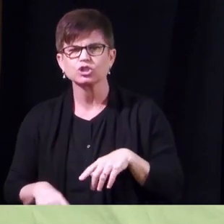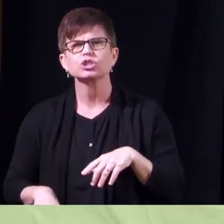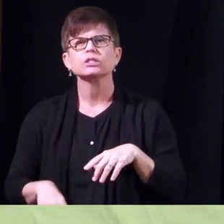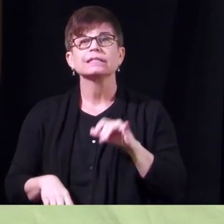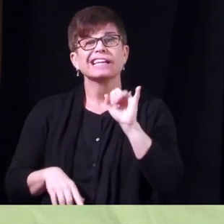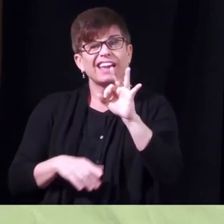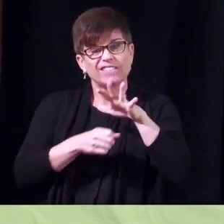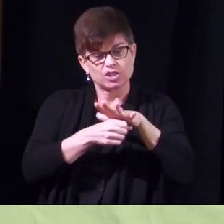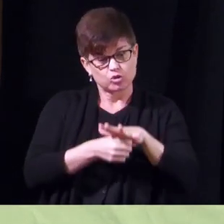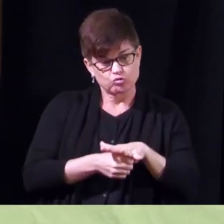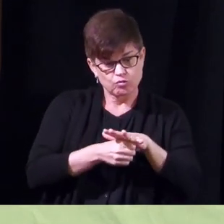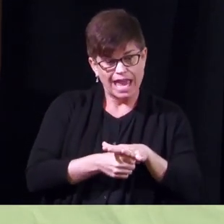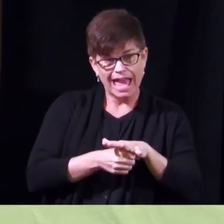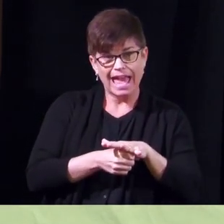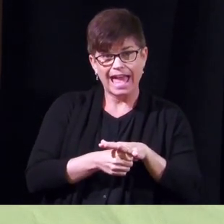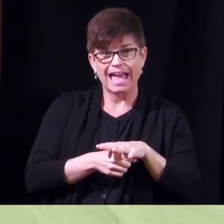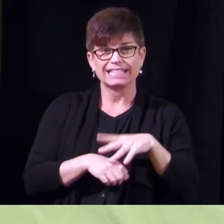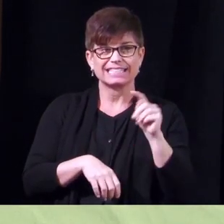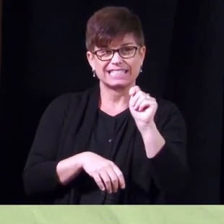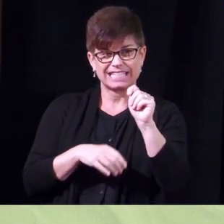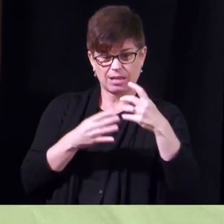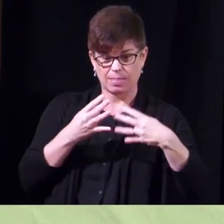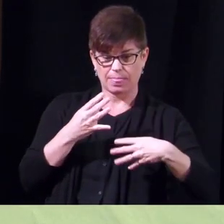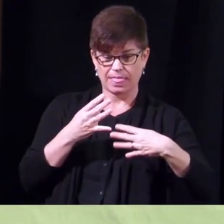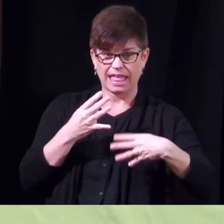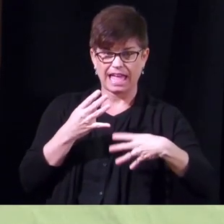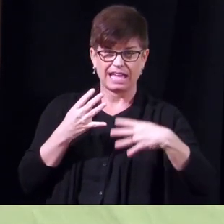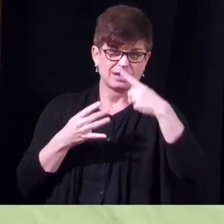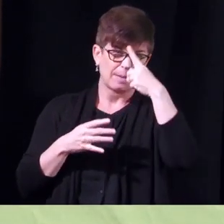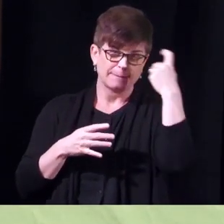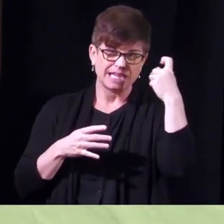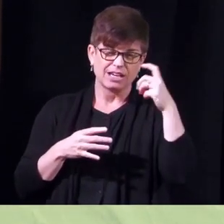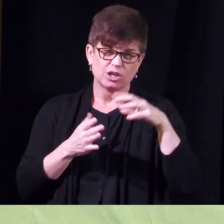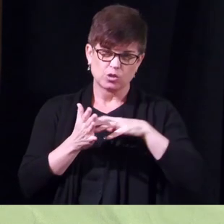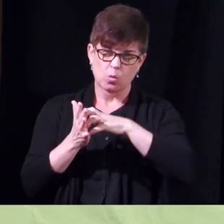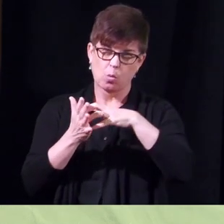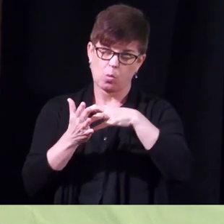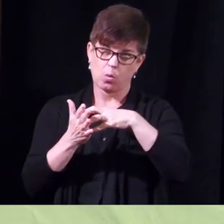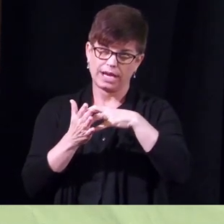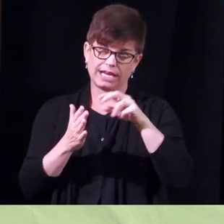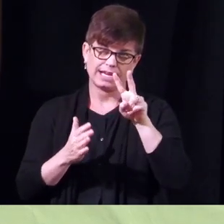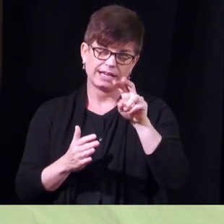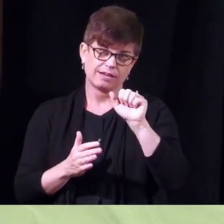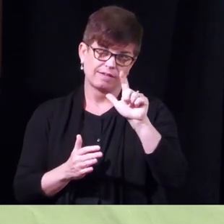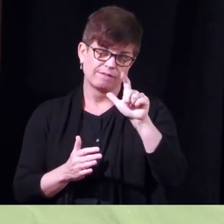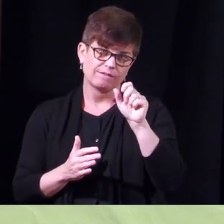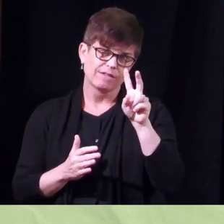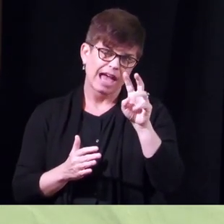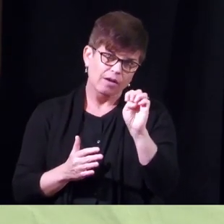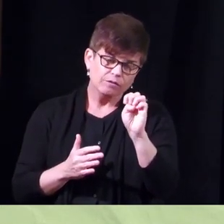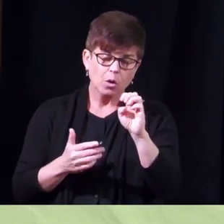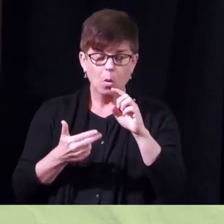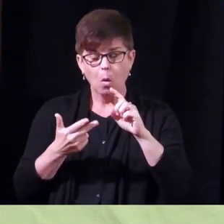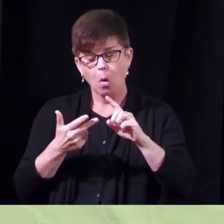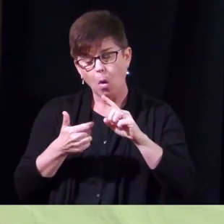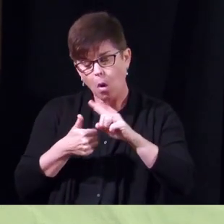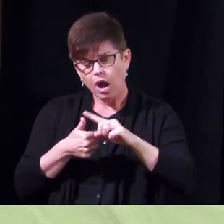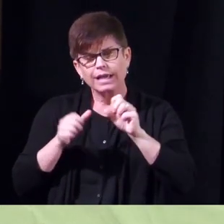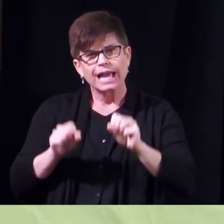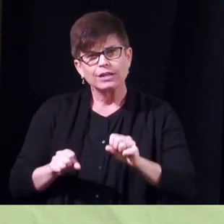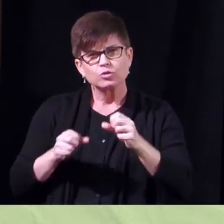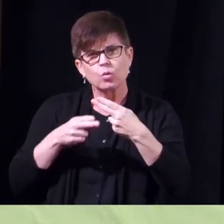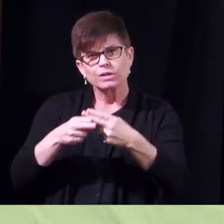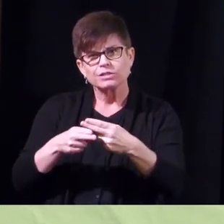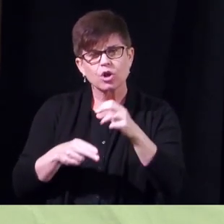stress incontinence that they're leaking because of a weak valve uh we can either do a sling uh